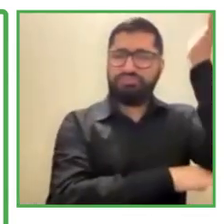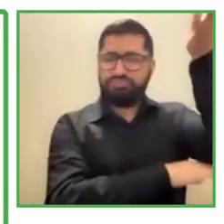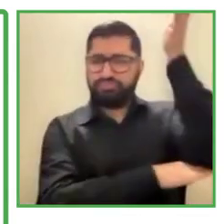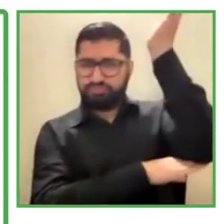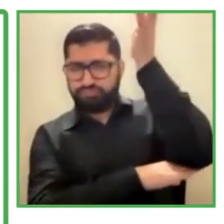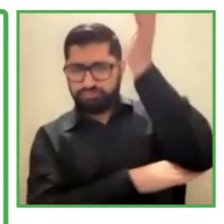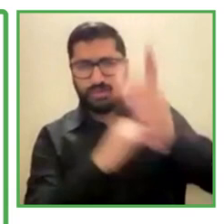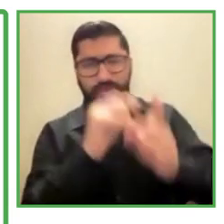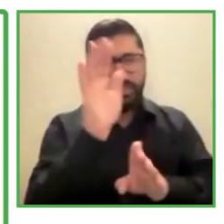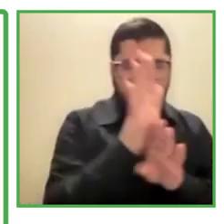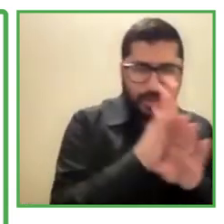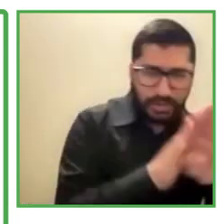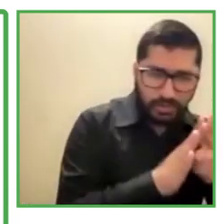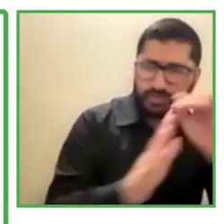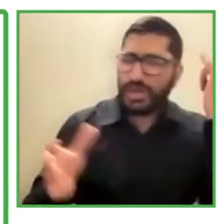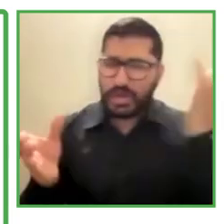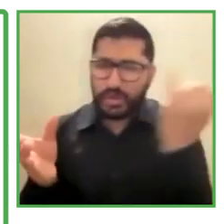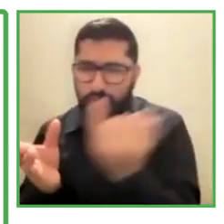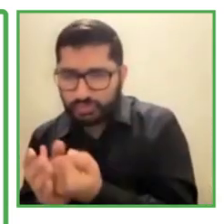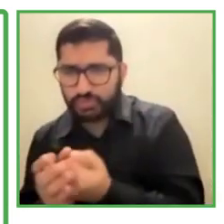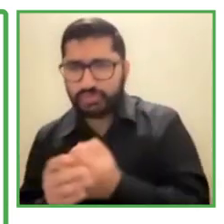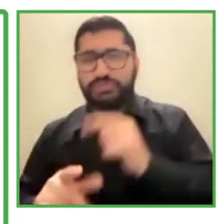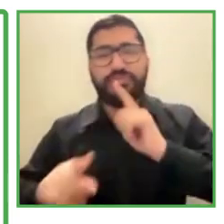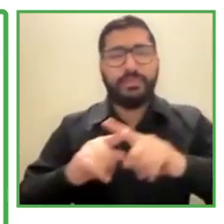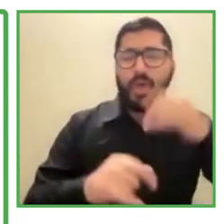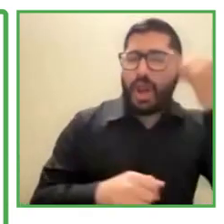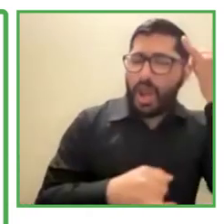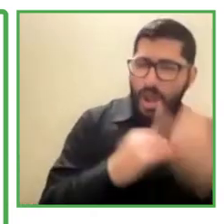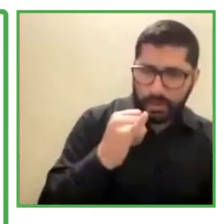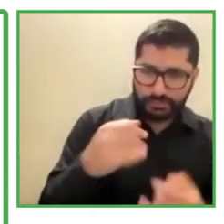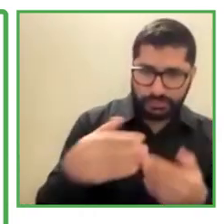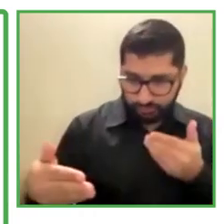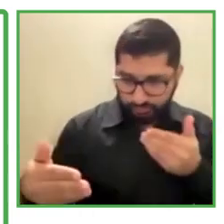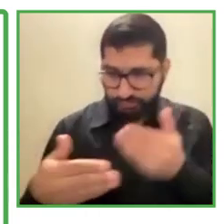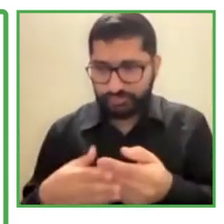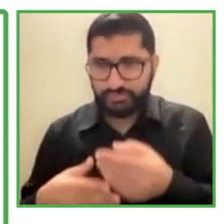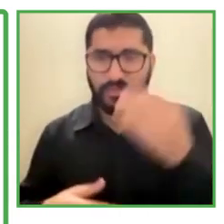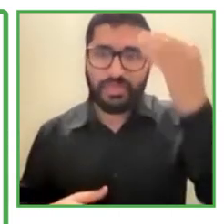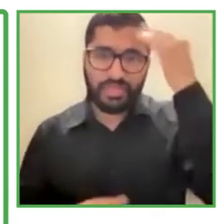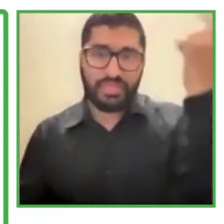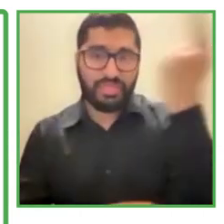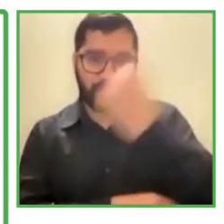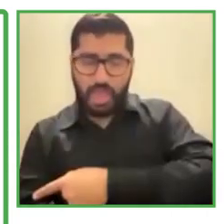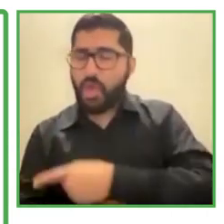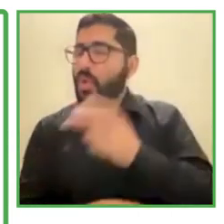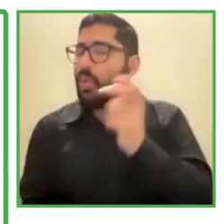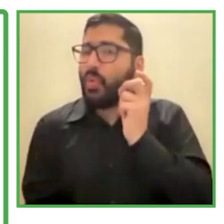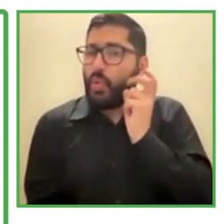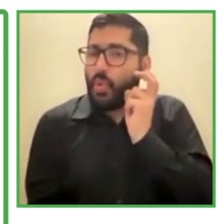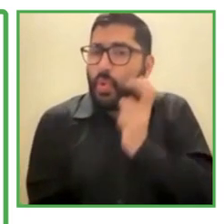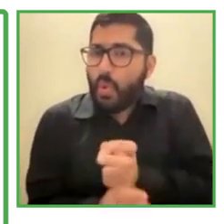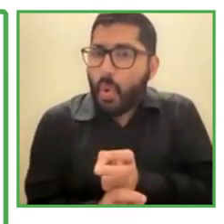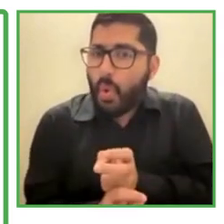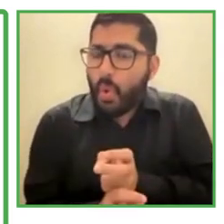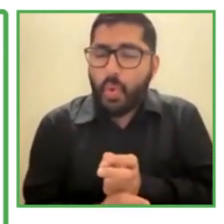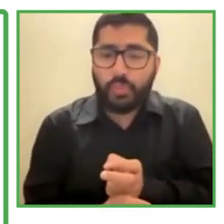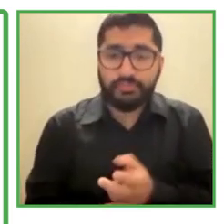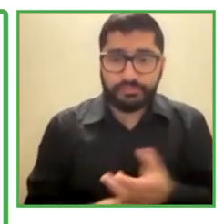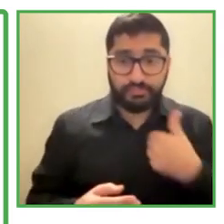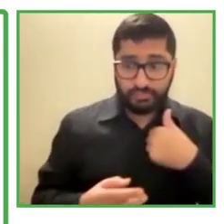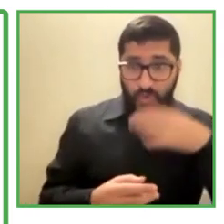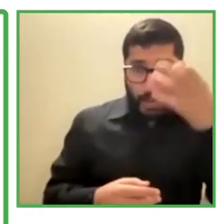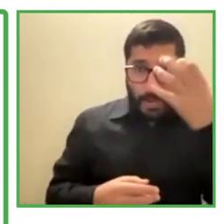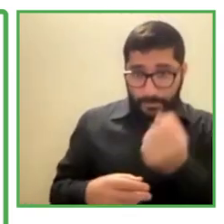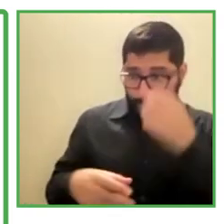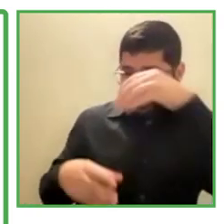school. So when we have poor access to different aspects of life, a lot less experiences could lead to a